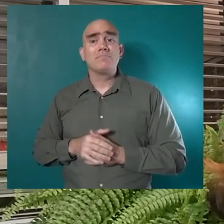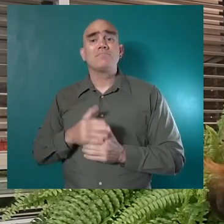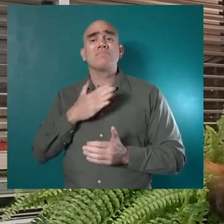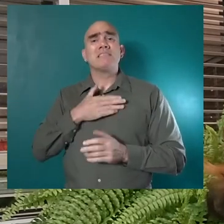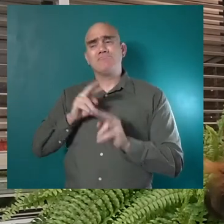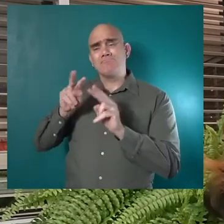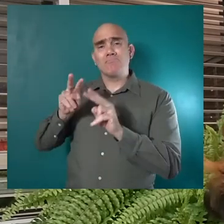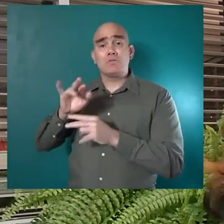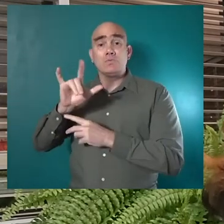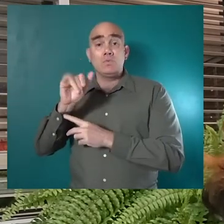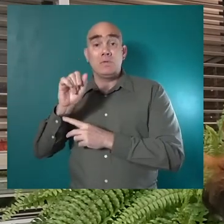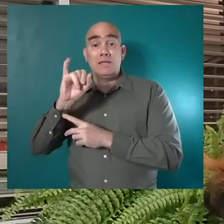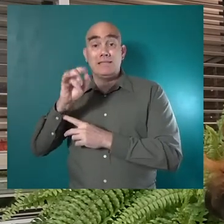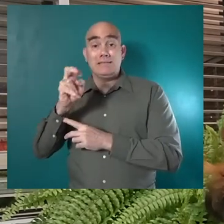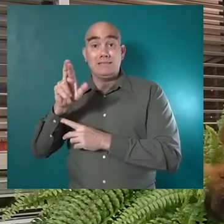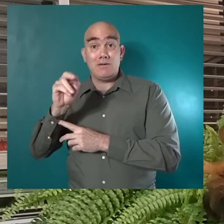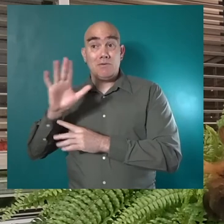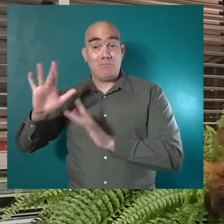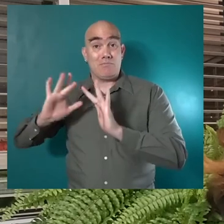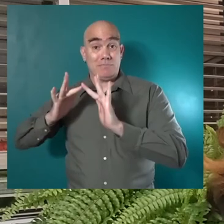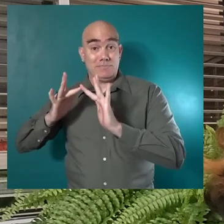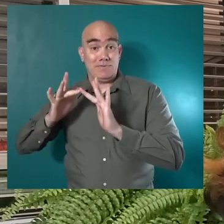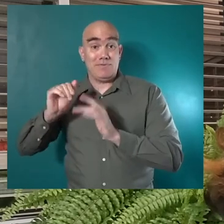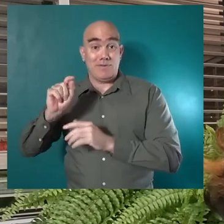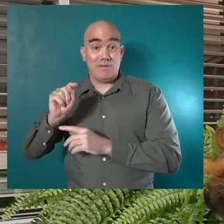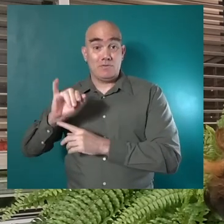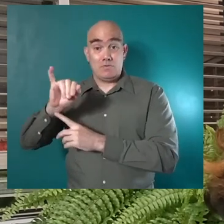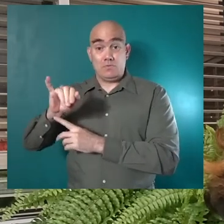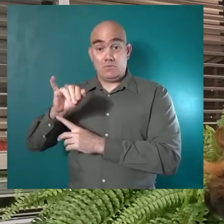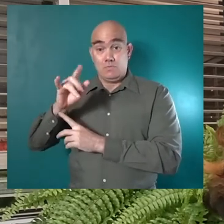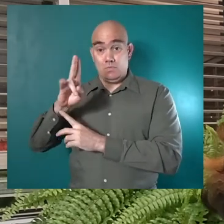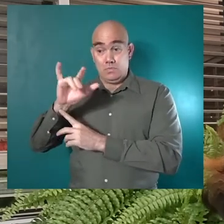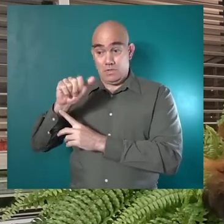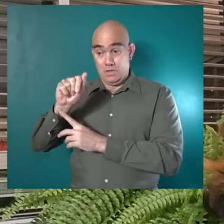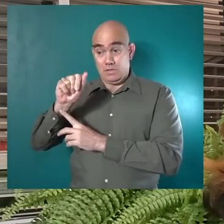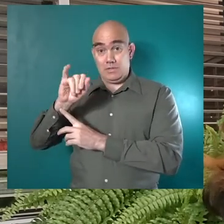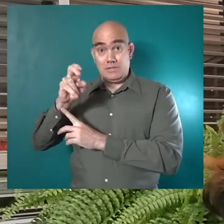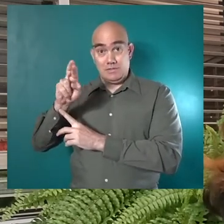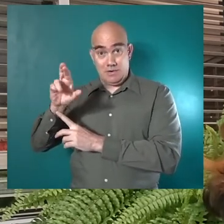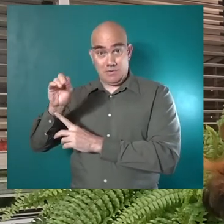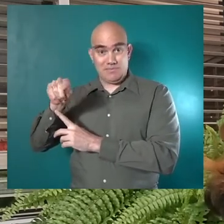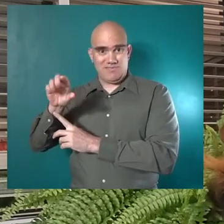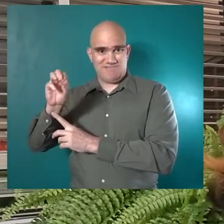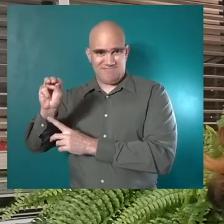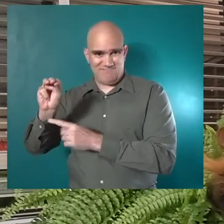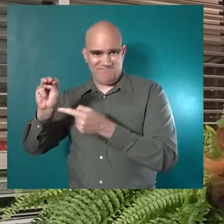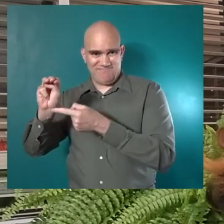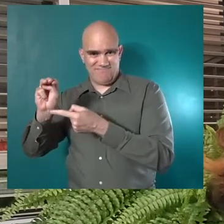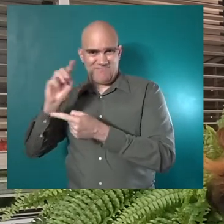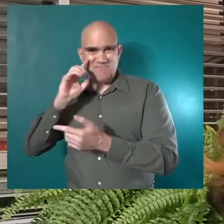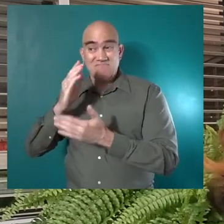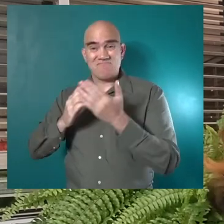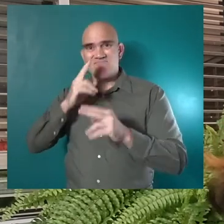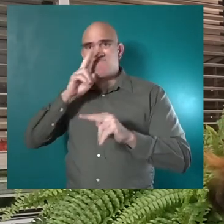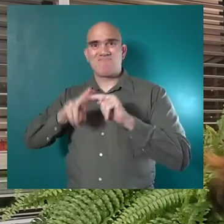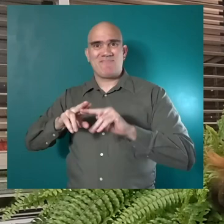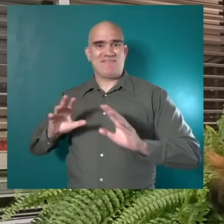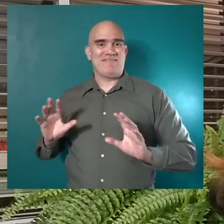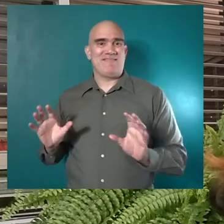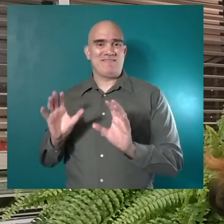Check out Julia and Sarah's website at juliancero.com